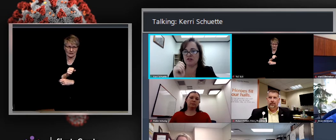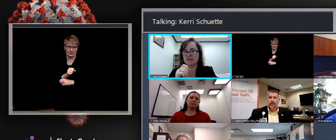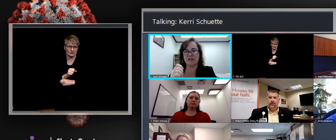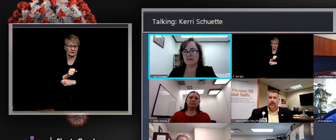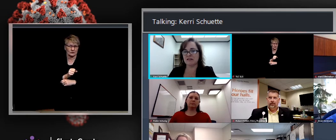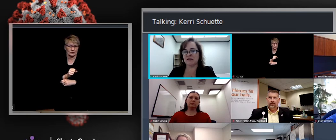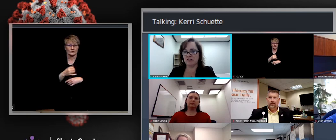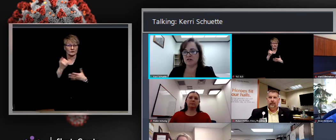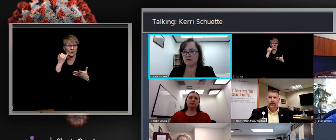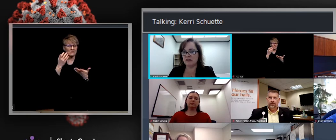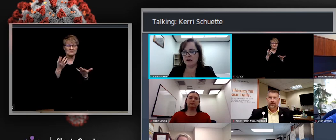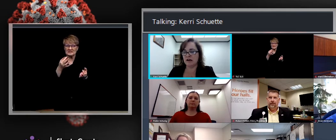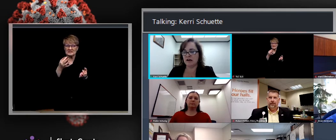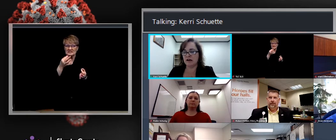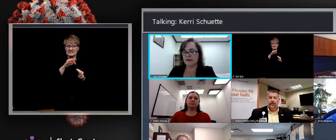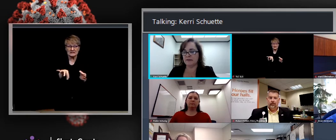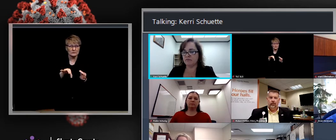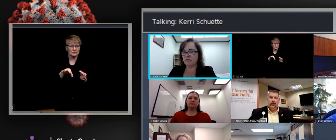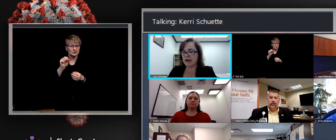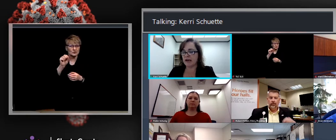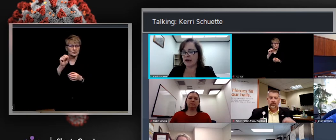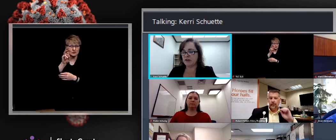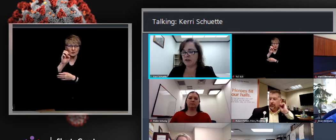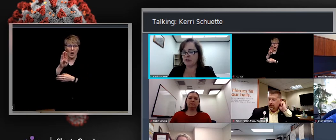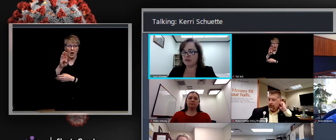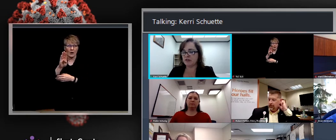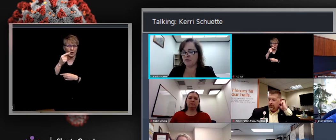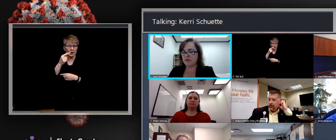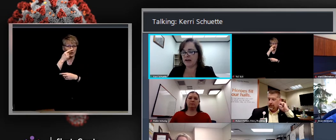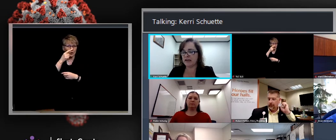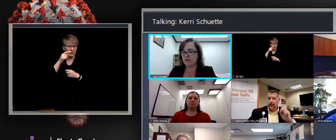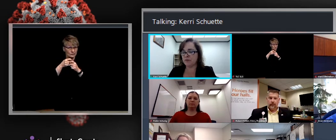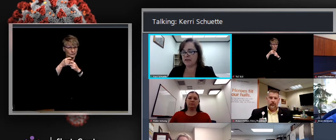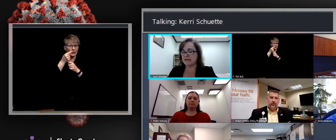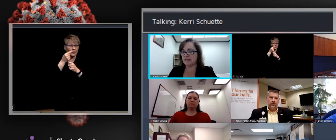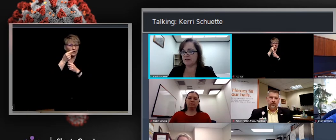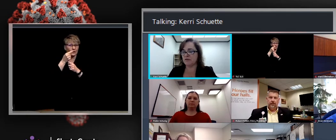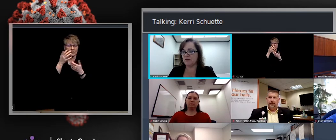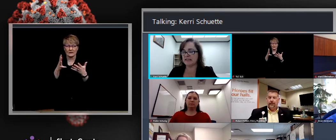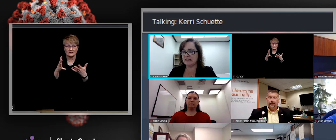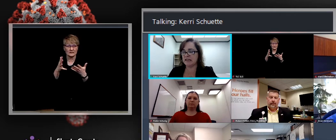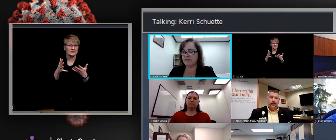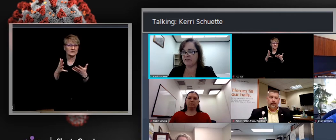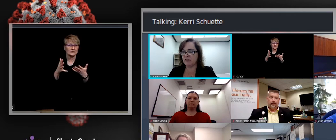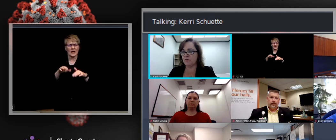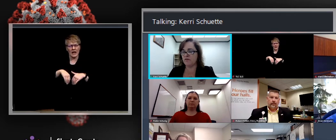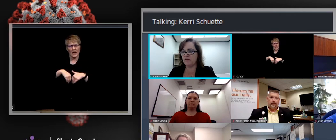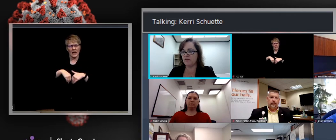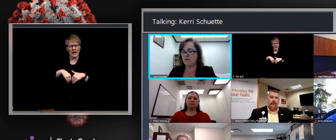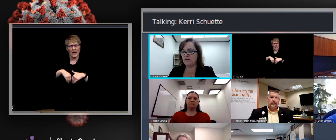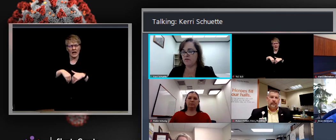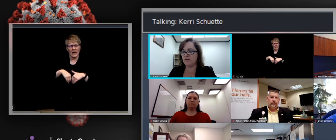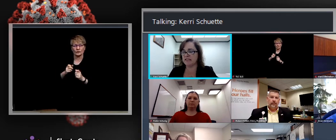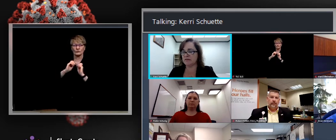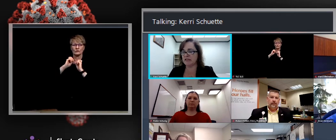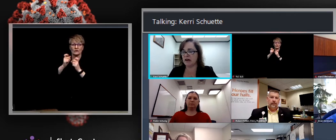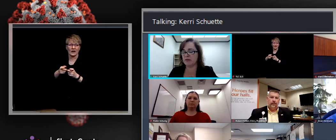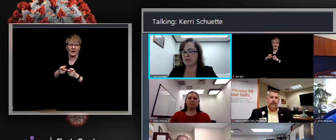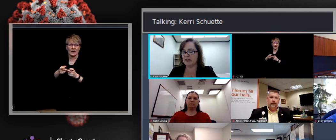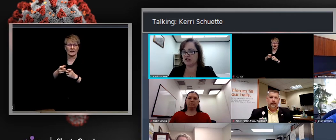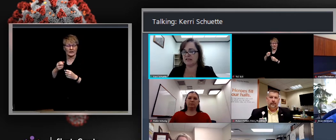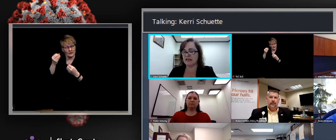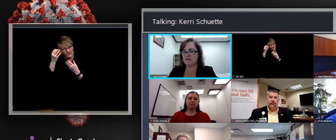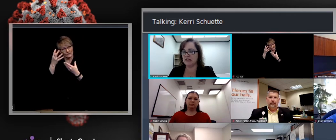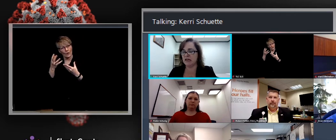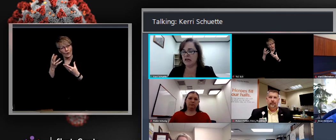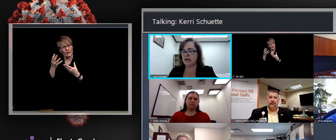swab just at the inside of the nose. Um, how do you provide informed consent for vaccine at the hope van and strike teams